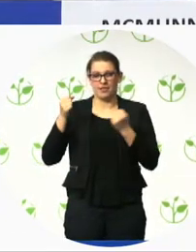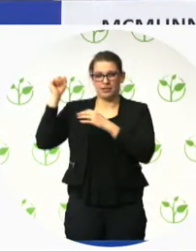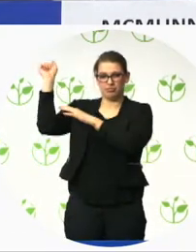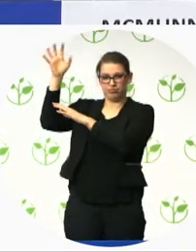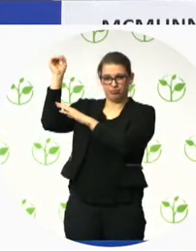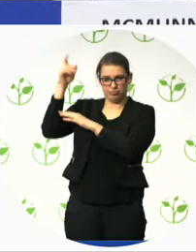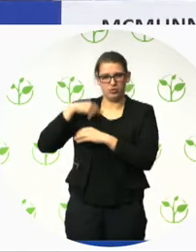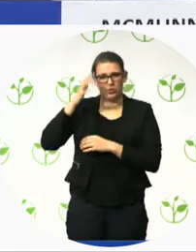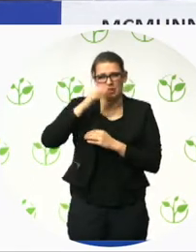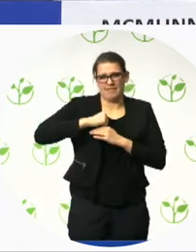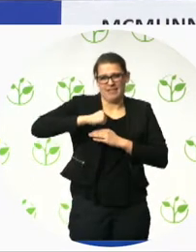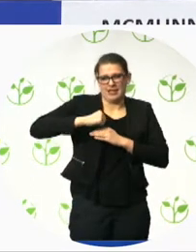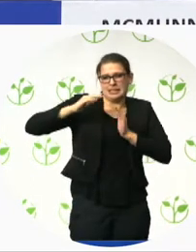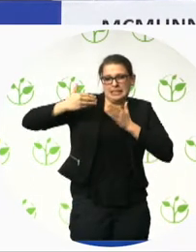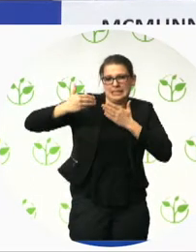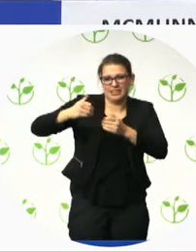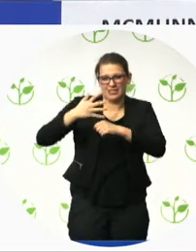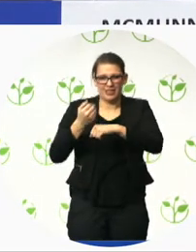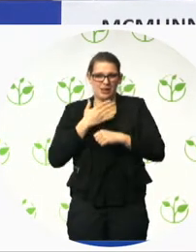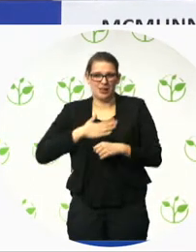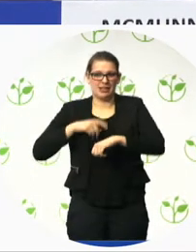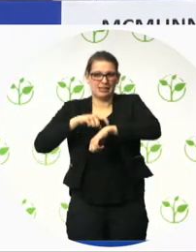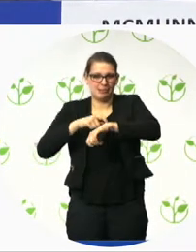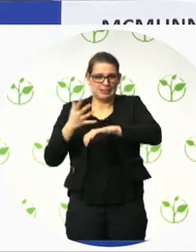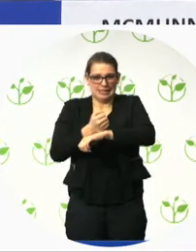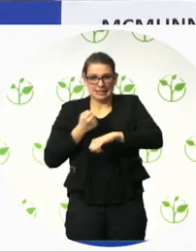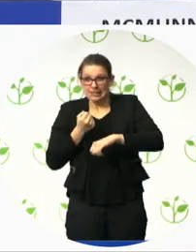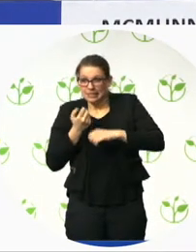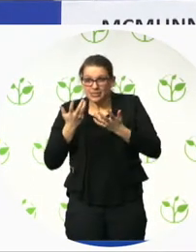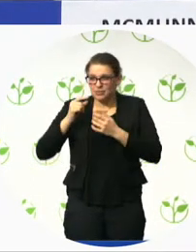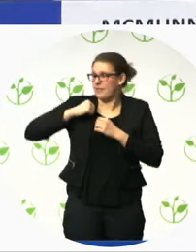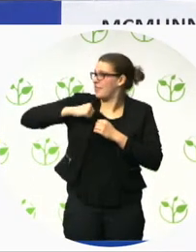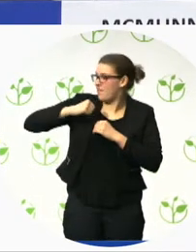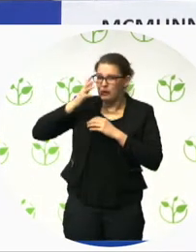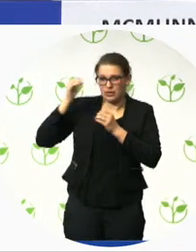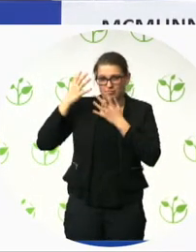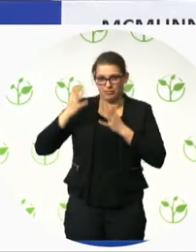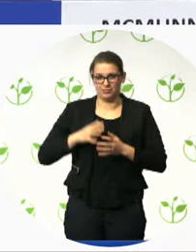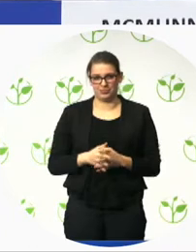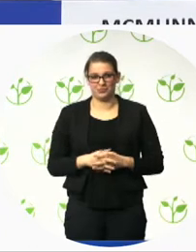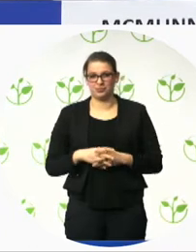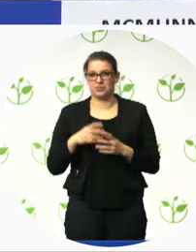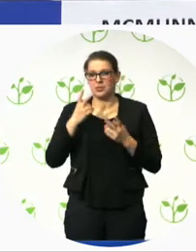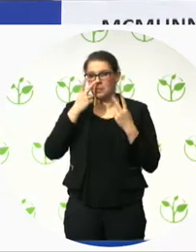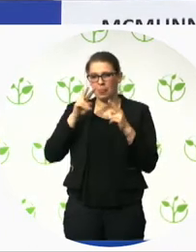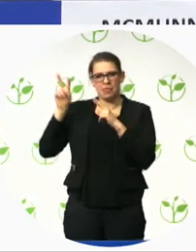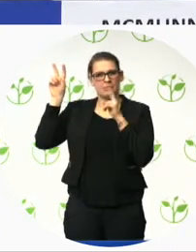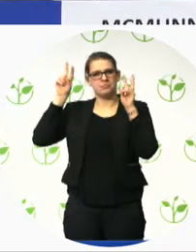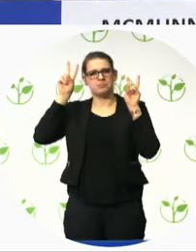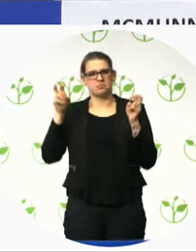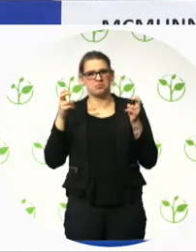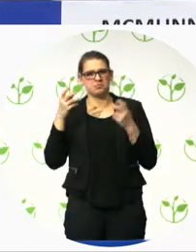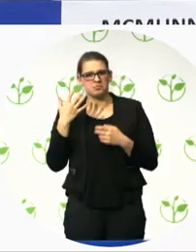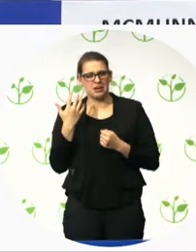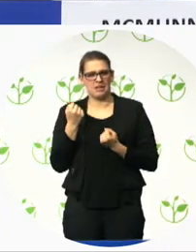But before I do that, I'm just looking at the title and I realise that when we wrote the presentation and when we wrote the submission, it was